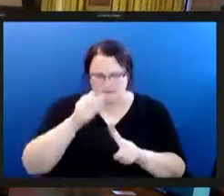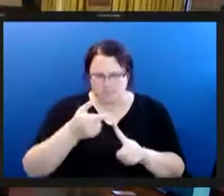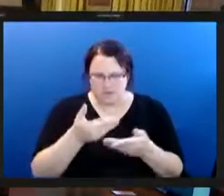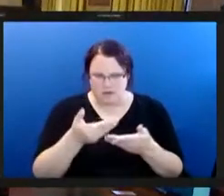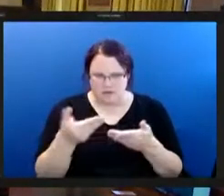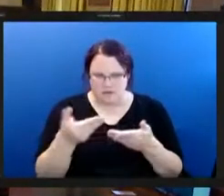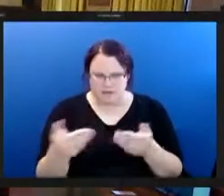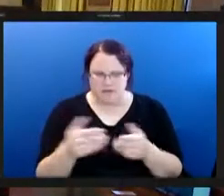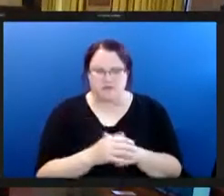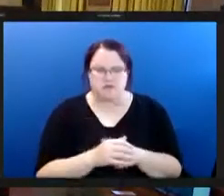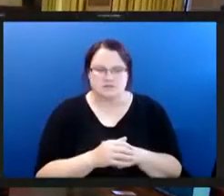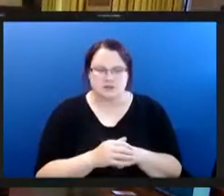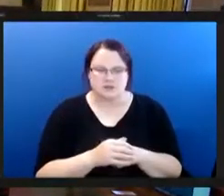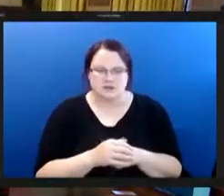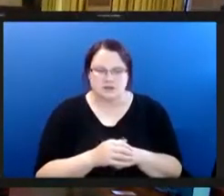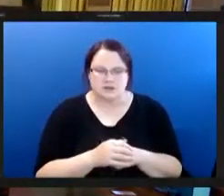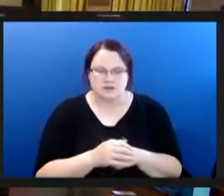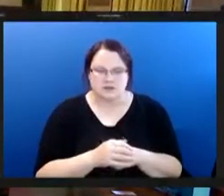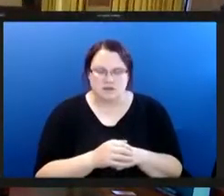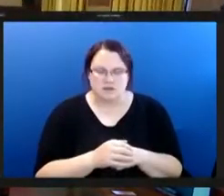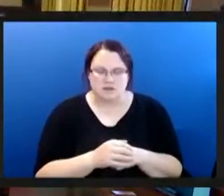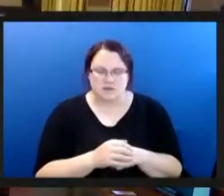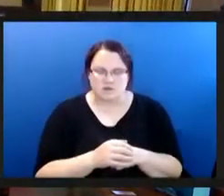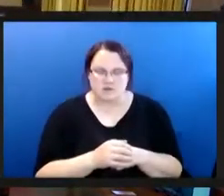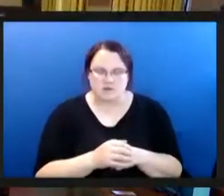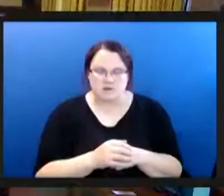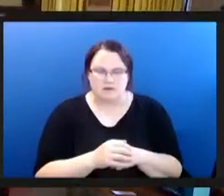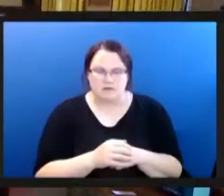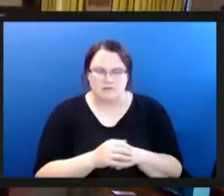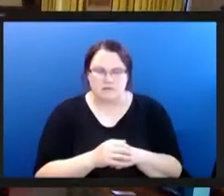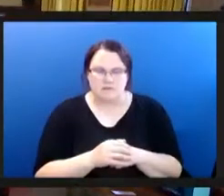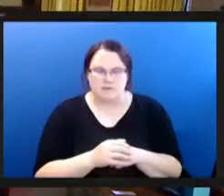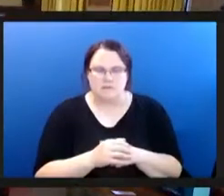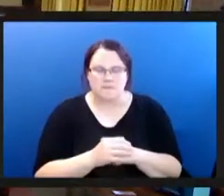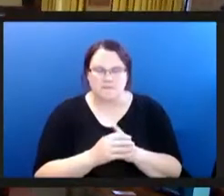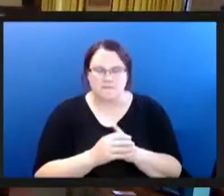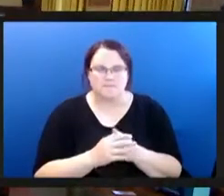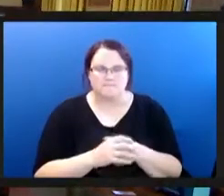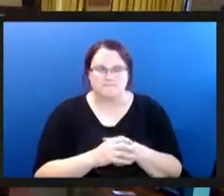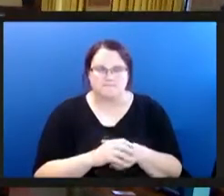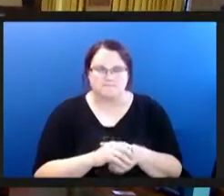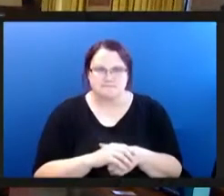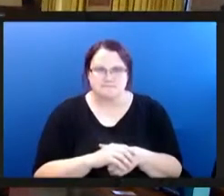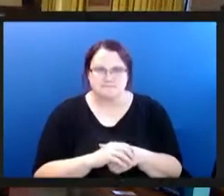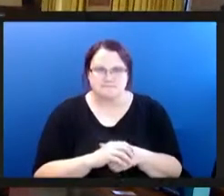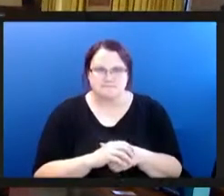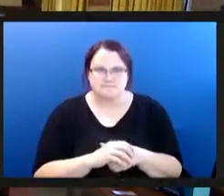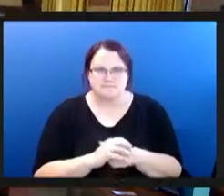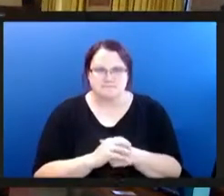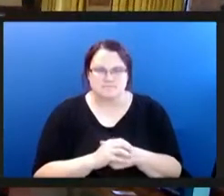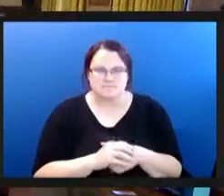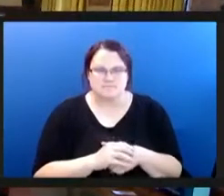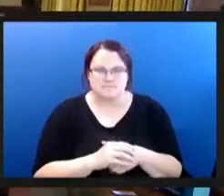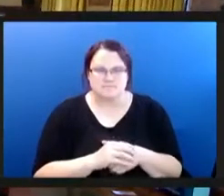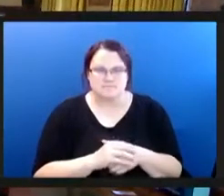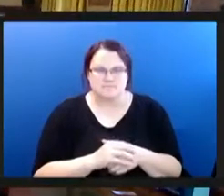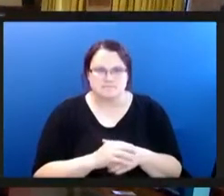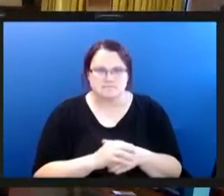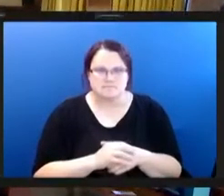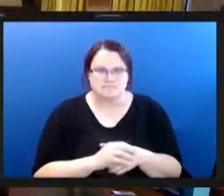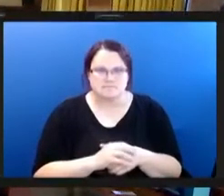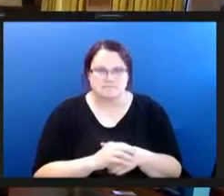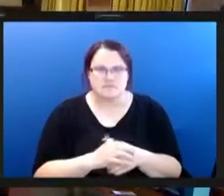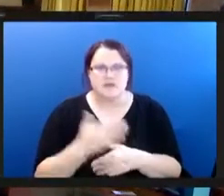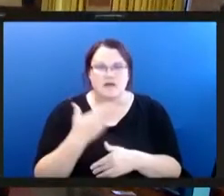for a partner if they're we're not about everybody's taking care of thank